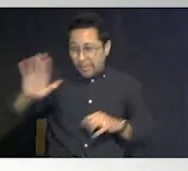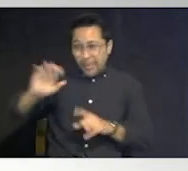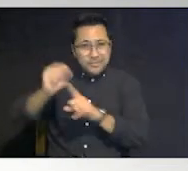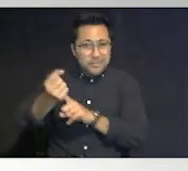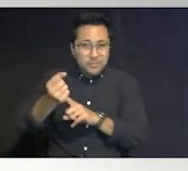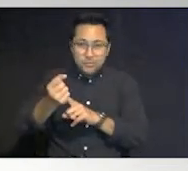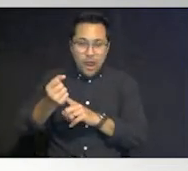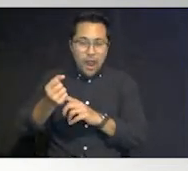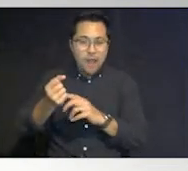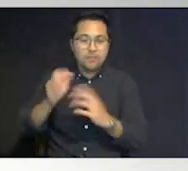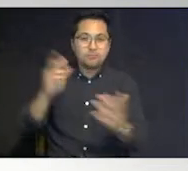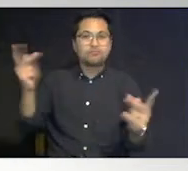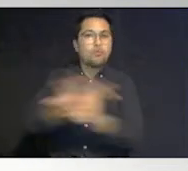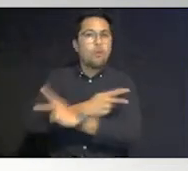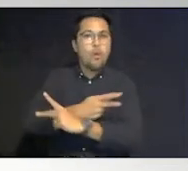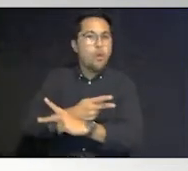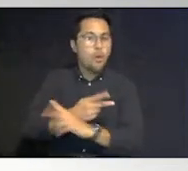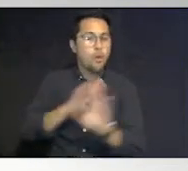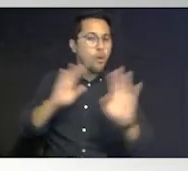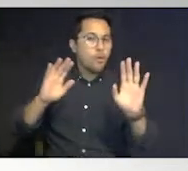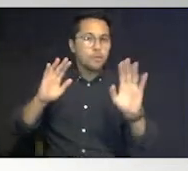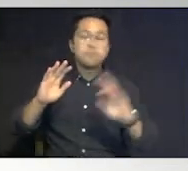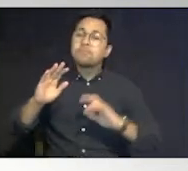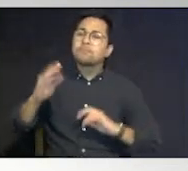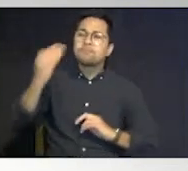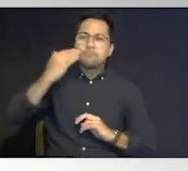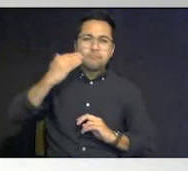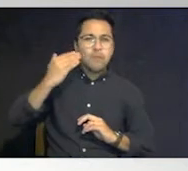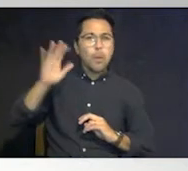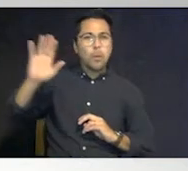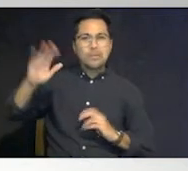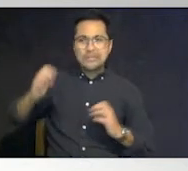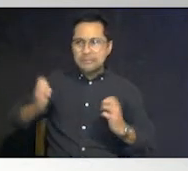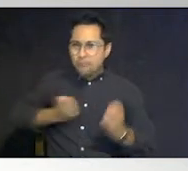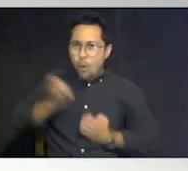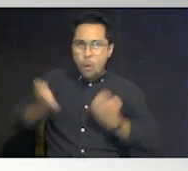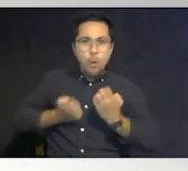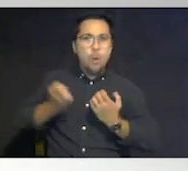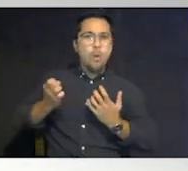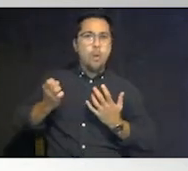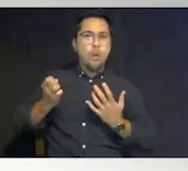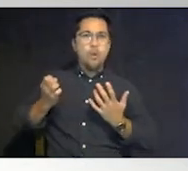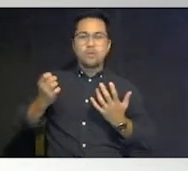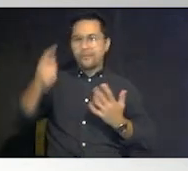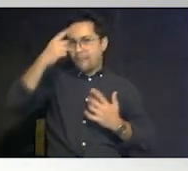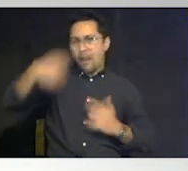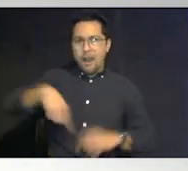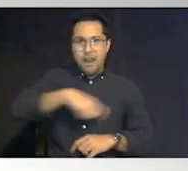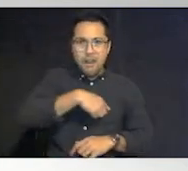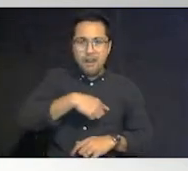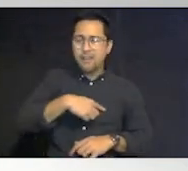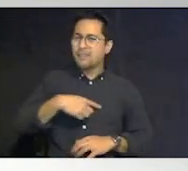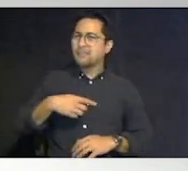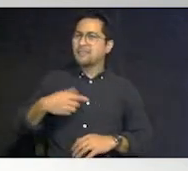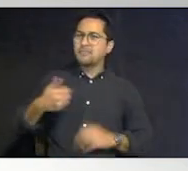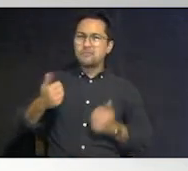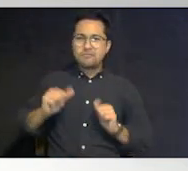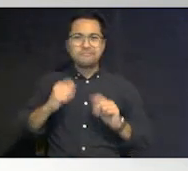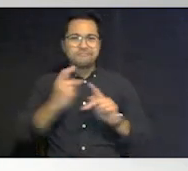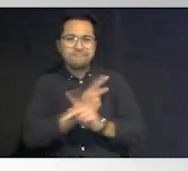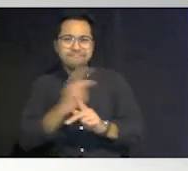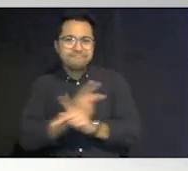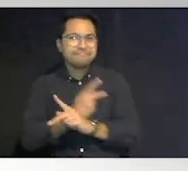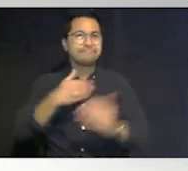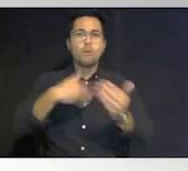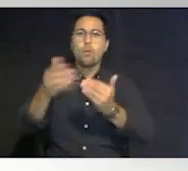emotional um and significant impact it has on us as we try to get through whatever emergency is